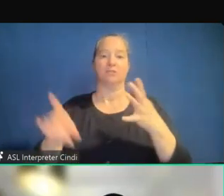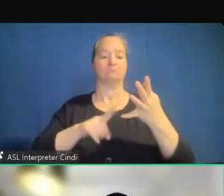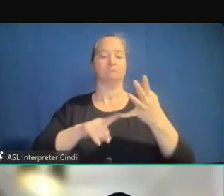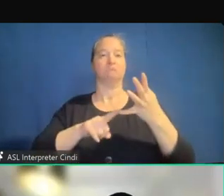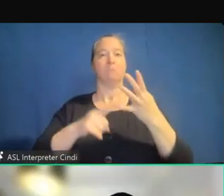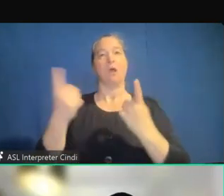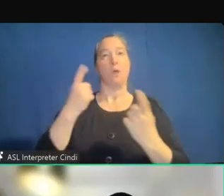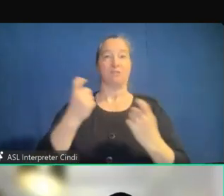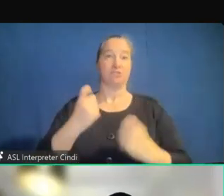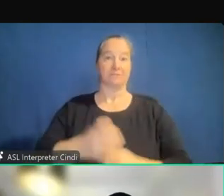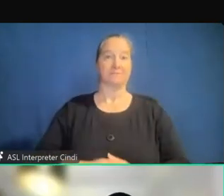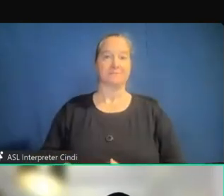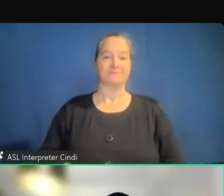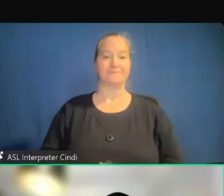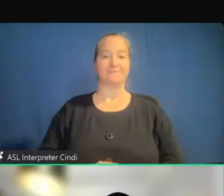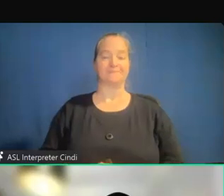at the end.